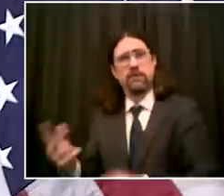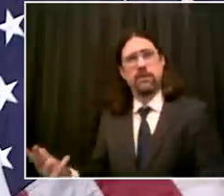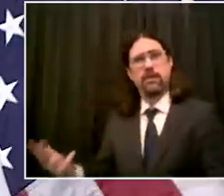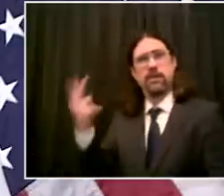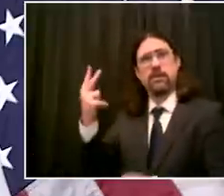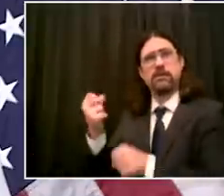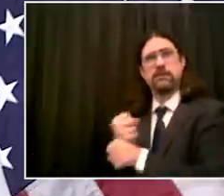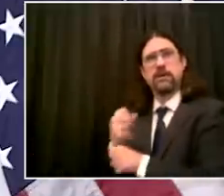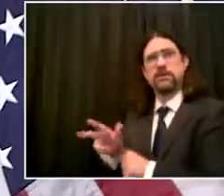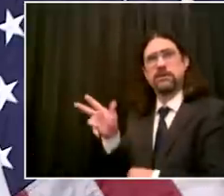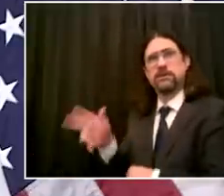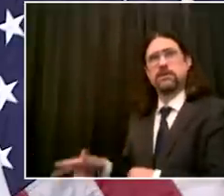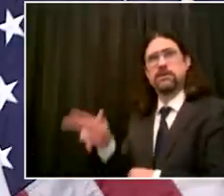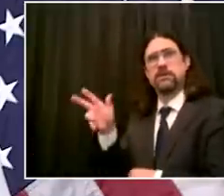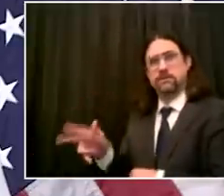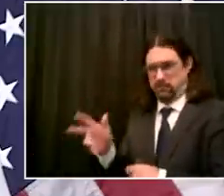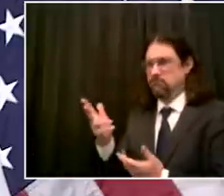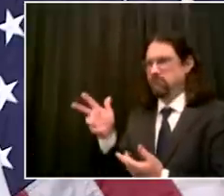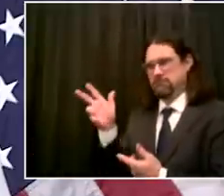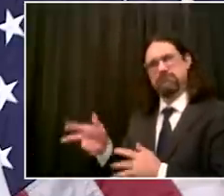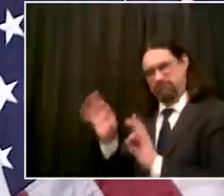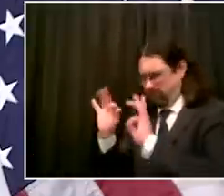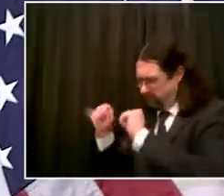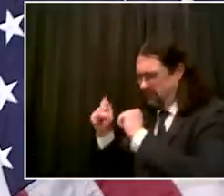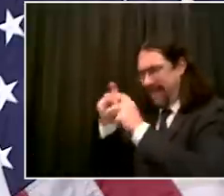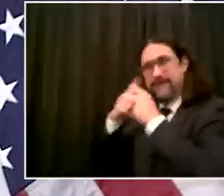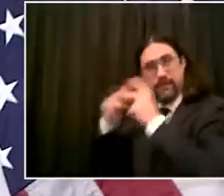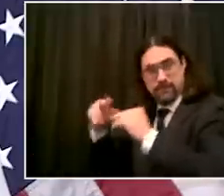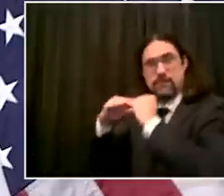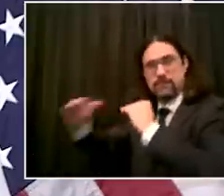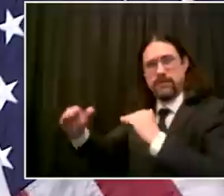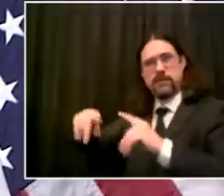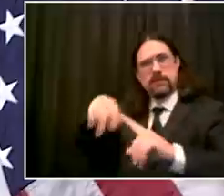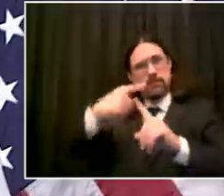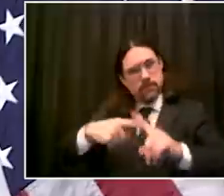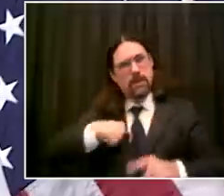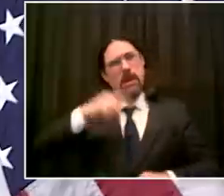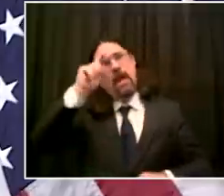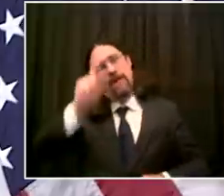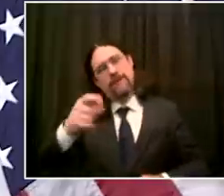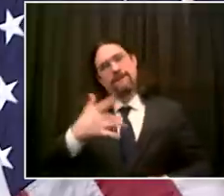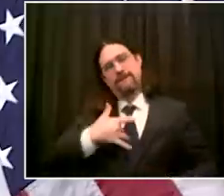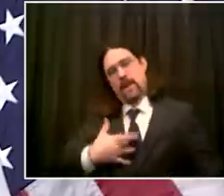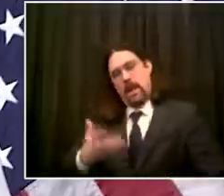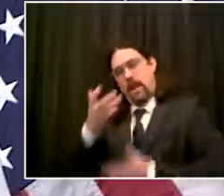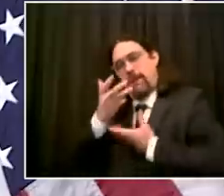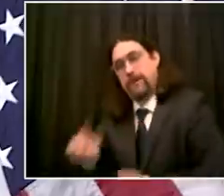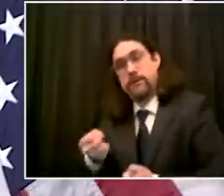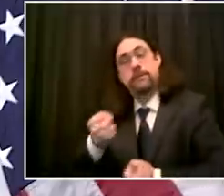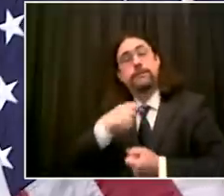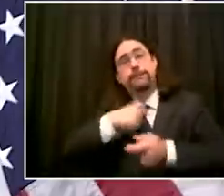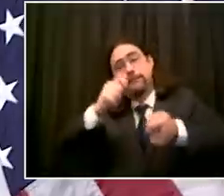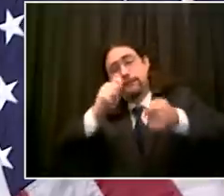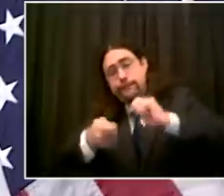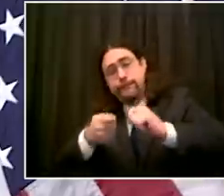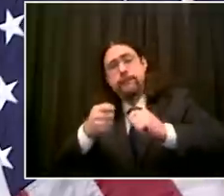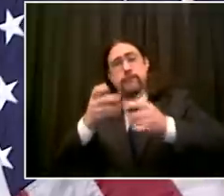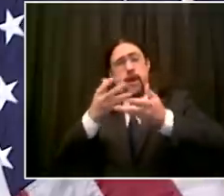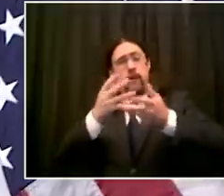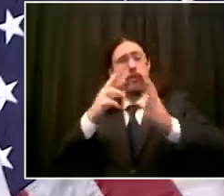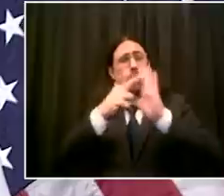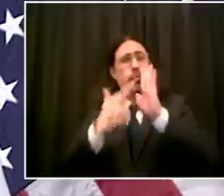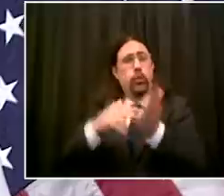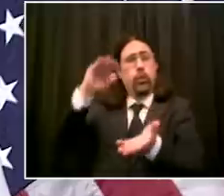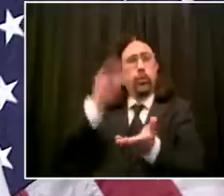immediately have a problem put the restrictions back on or even in some places they've gone and had to add more tougher restrictions